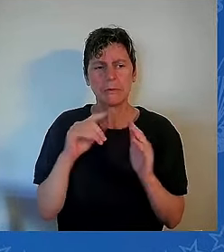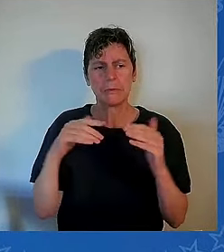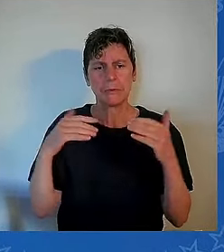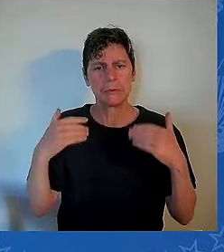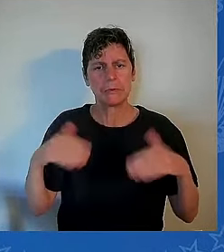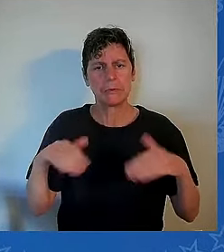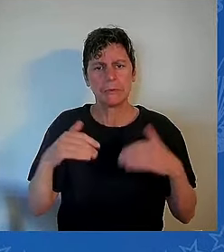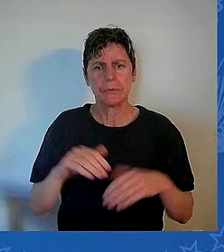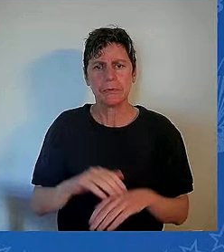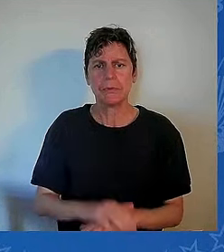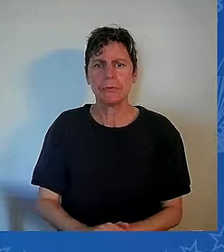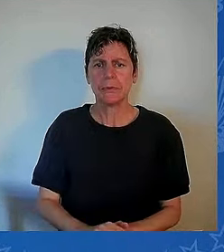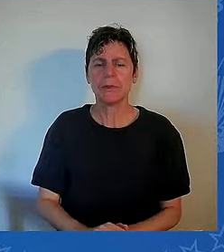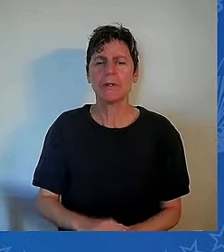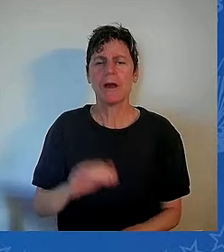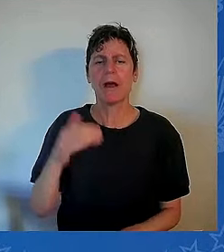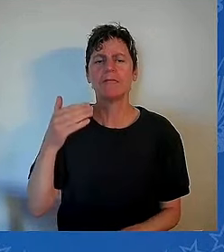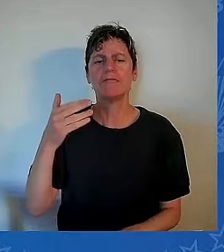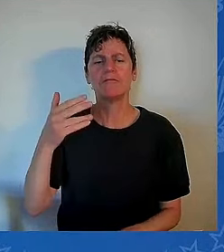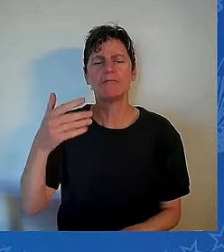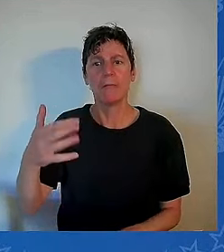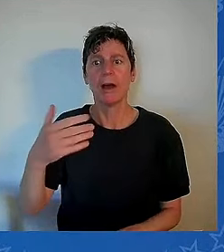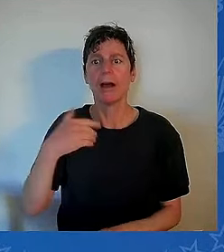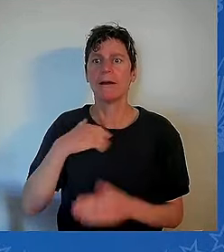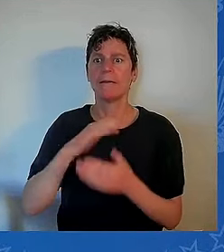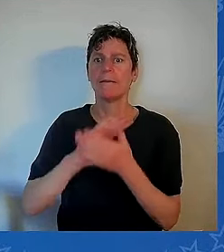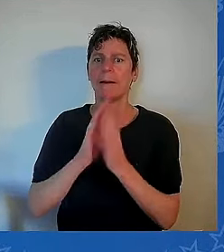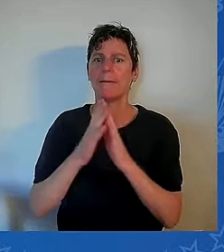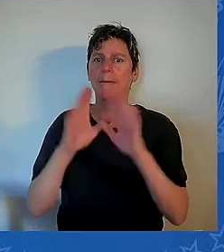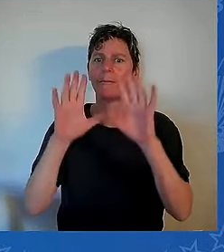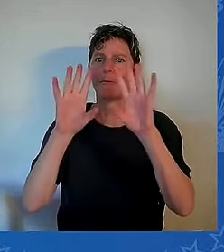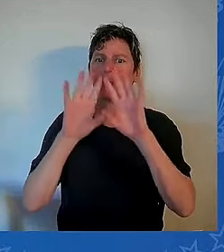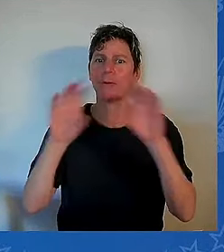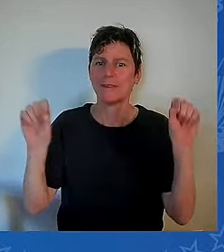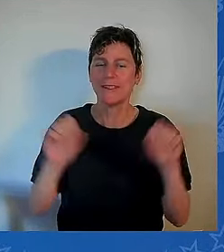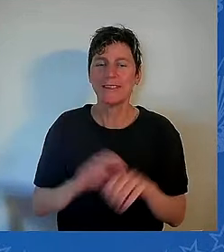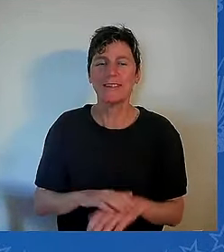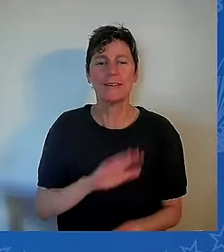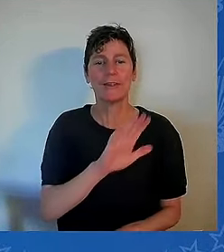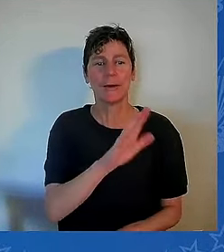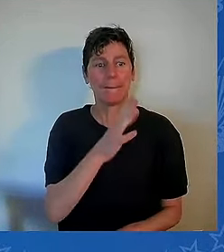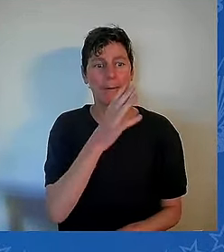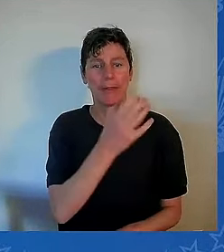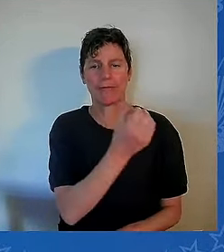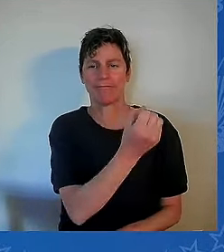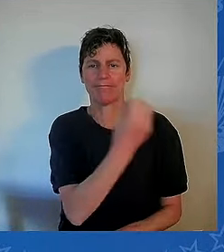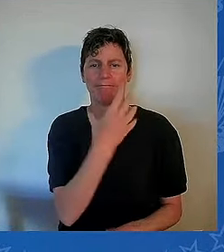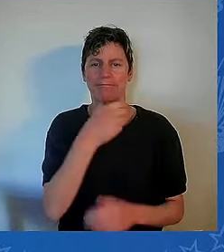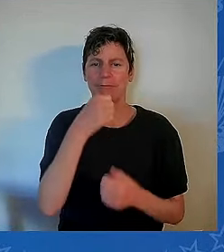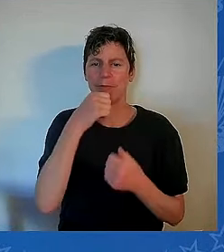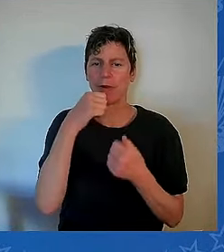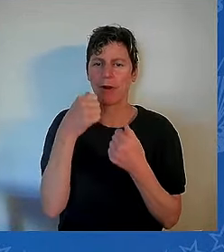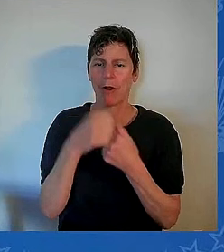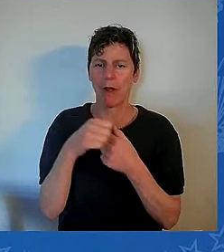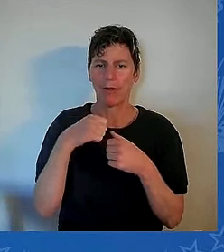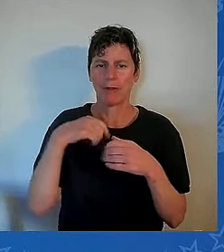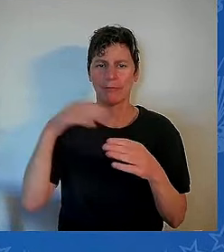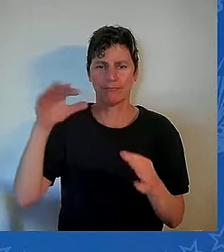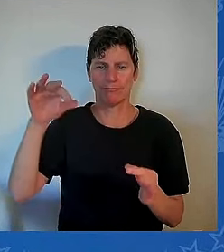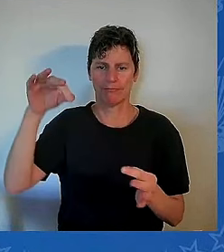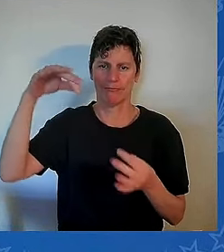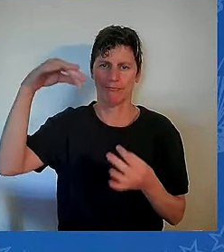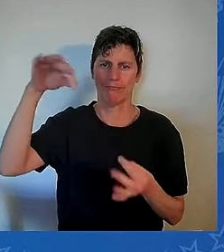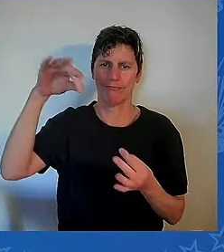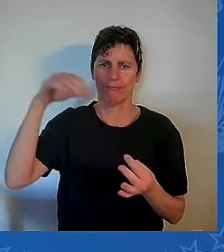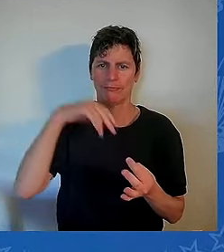letterhead was titled Mrs. Robert Kennedy. And in her very neat handwriting, she had written that she took great